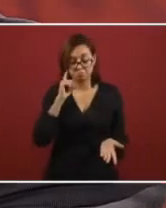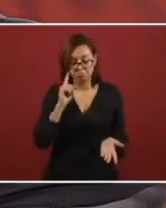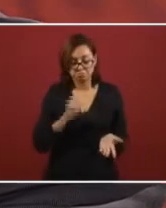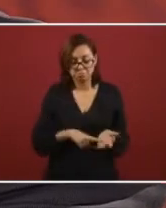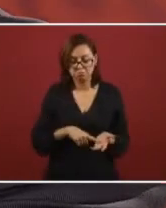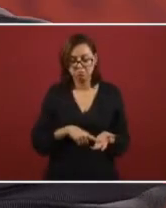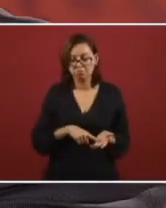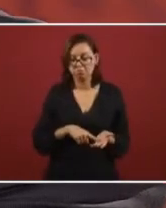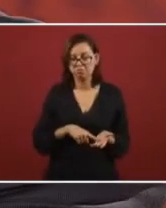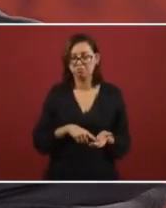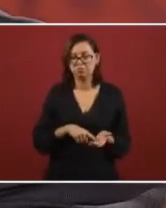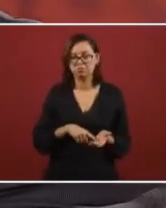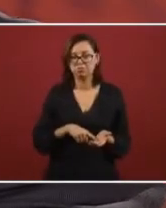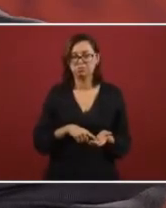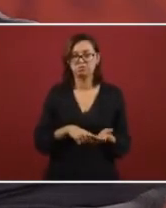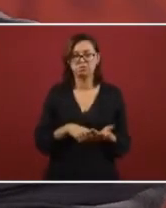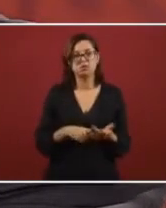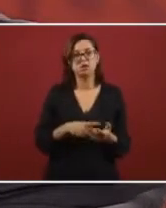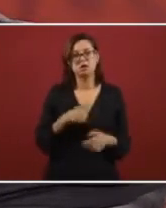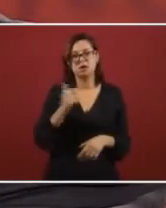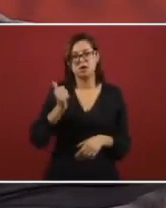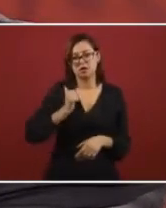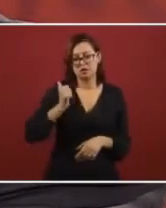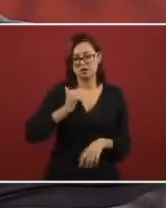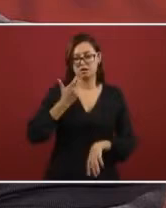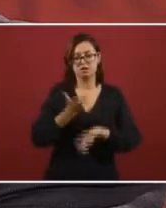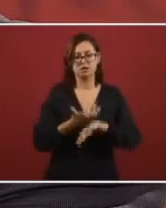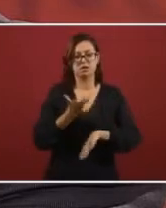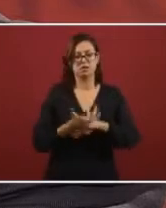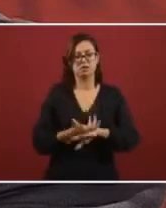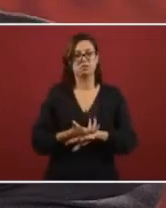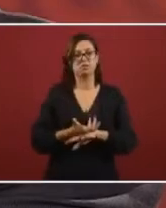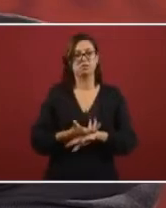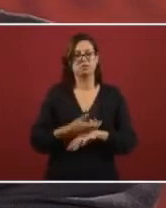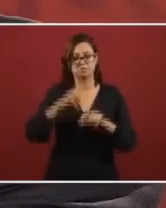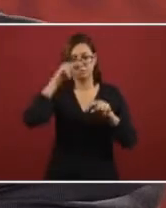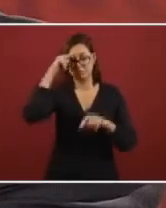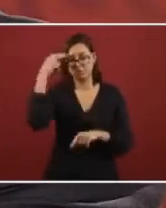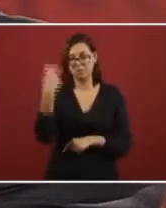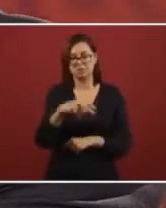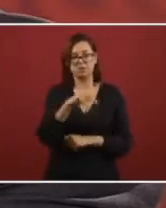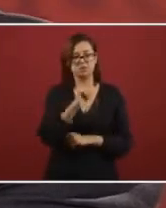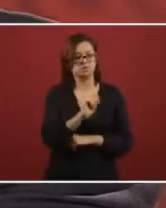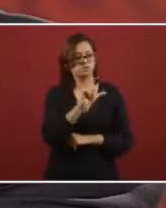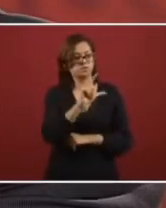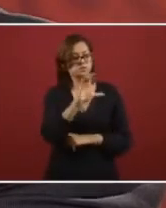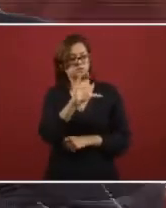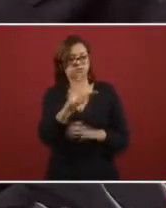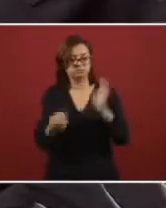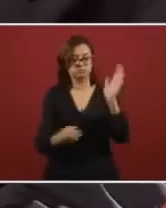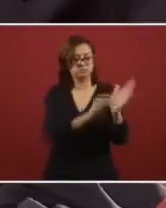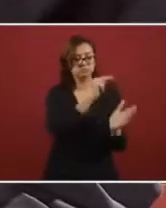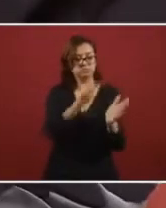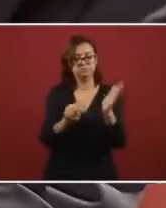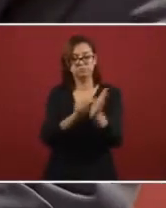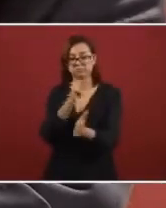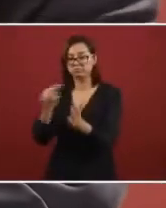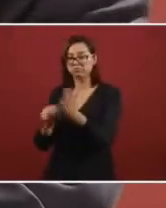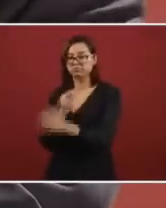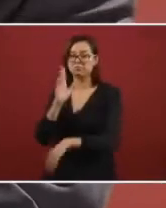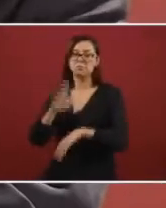I think with the signature of the treaty, it will grow much more